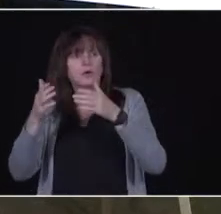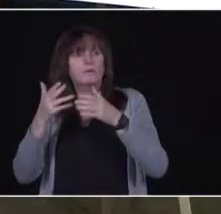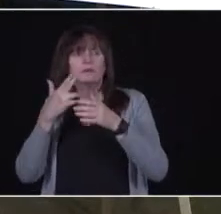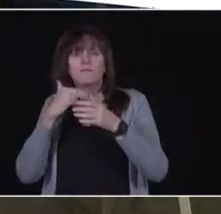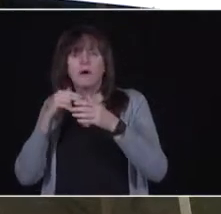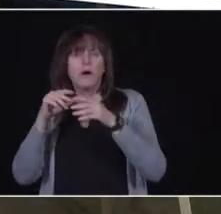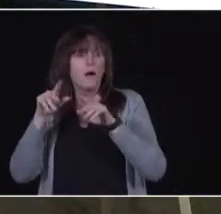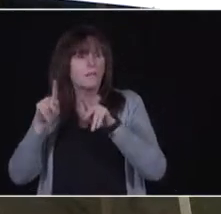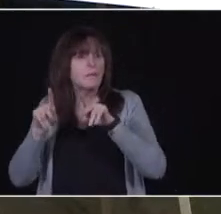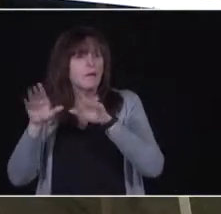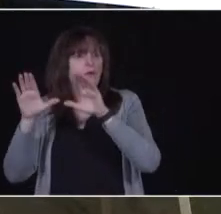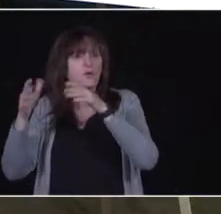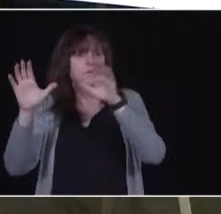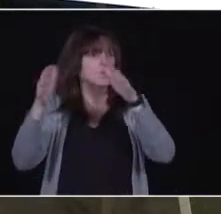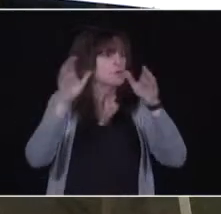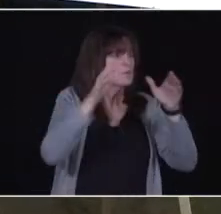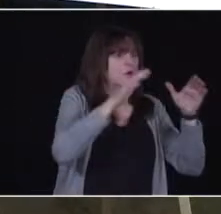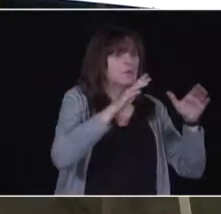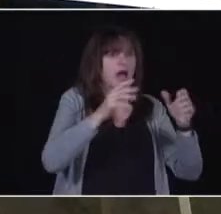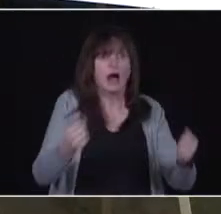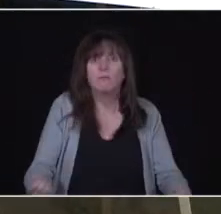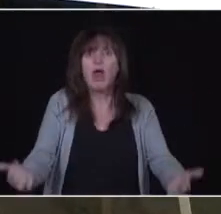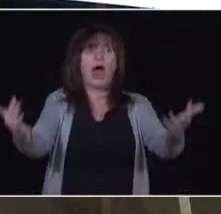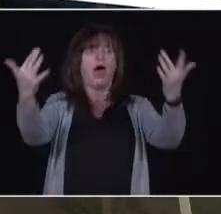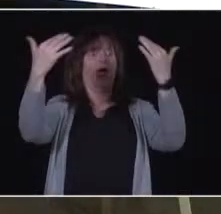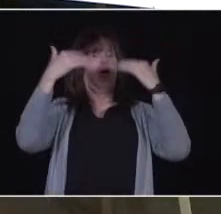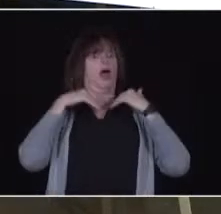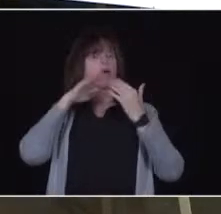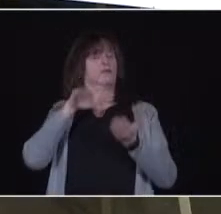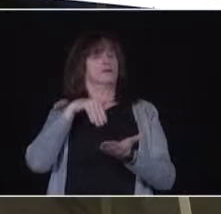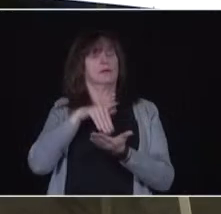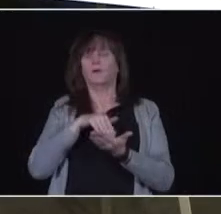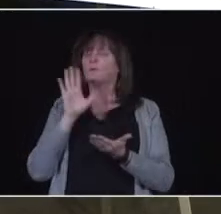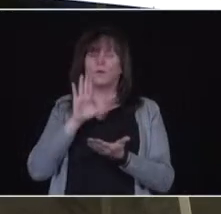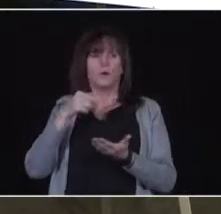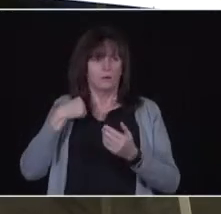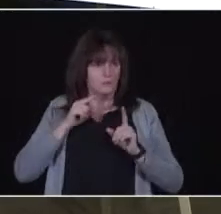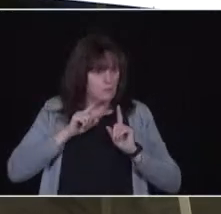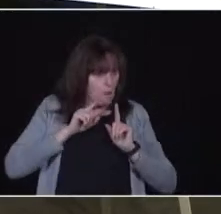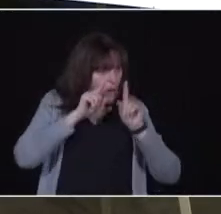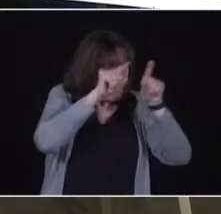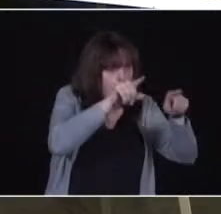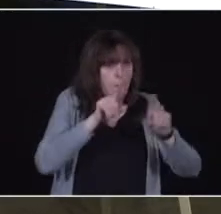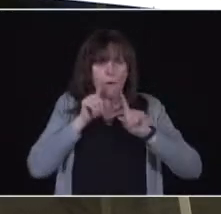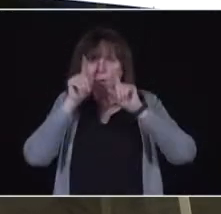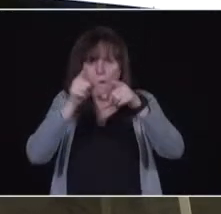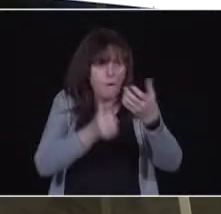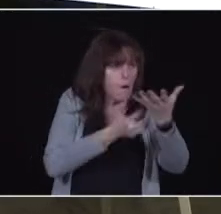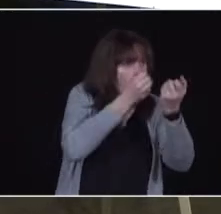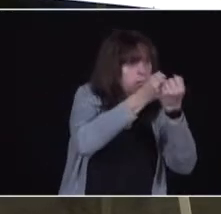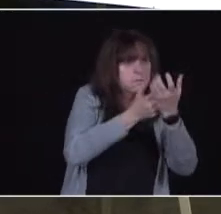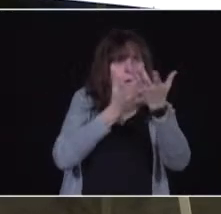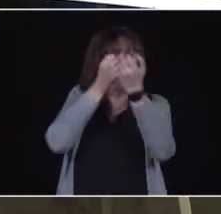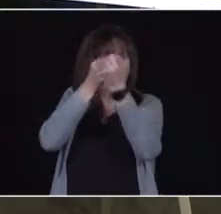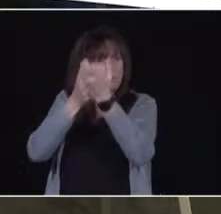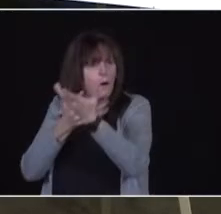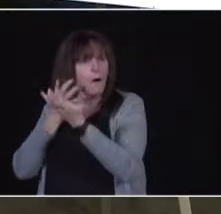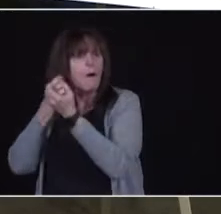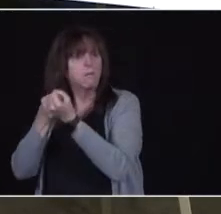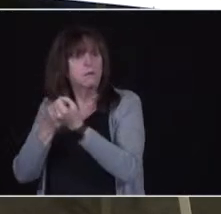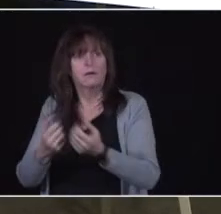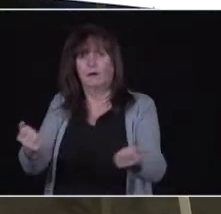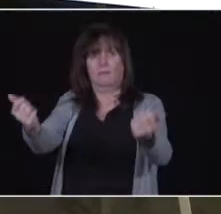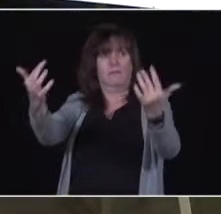to having people come to mass vaccination centers for the most part, and of course, that is more time consuming, more difficult to do, and slightly